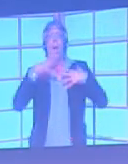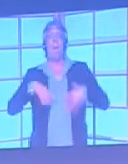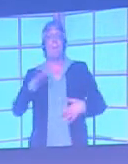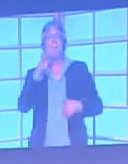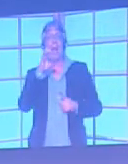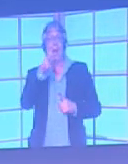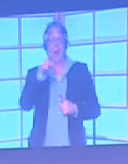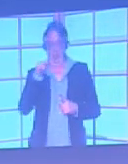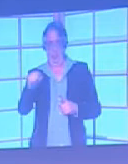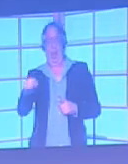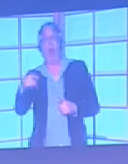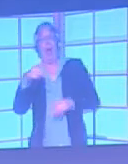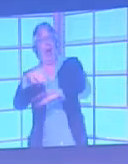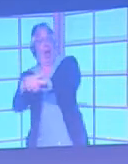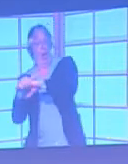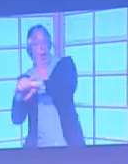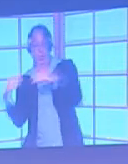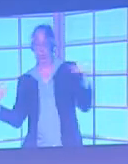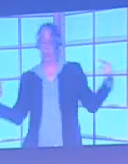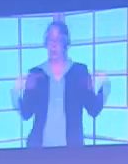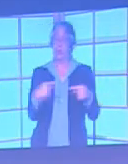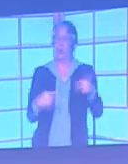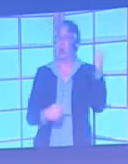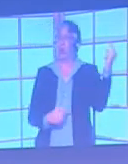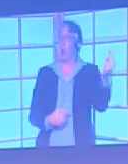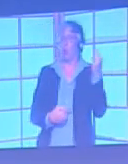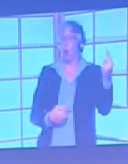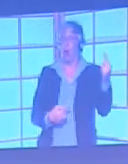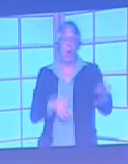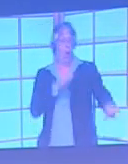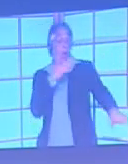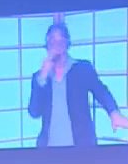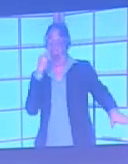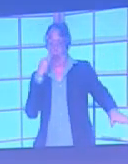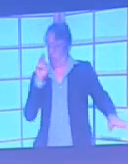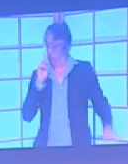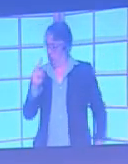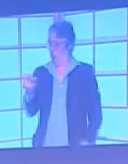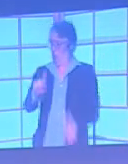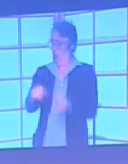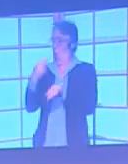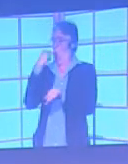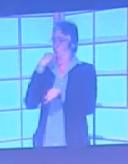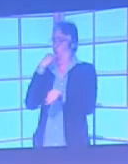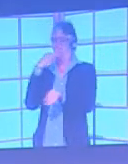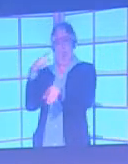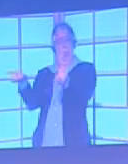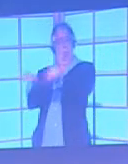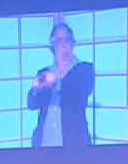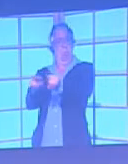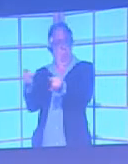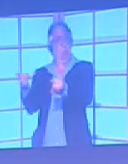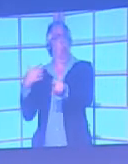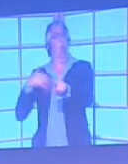England against Uruguay. And to a colour blind person, he looks exactly the same as the Uruguay team.